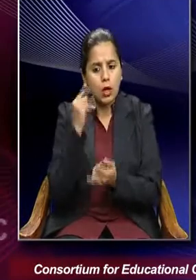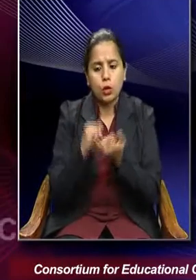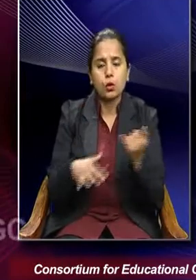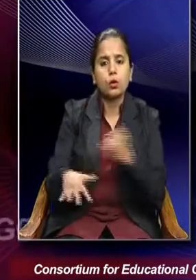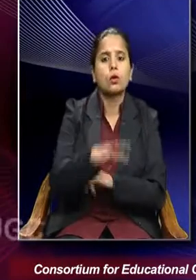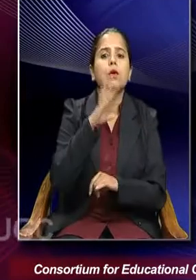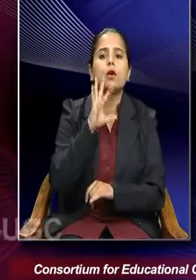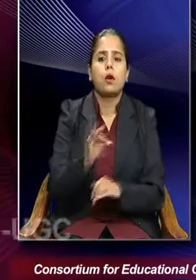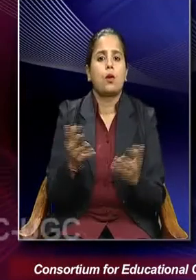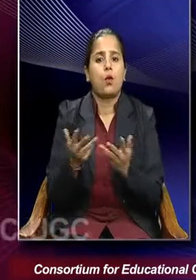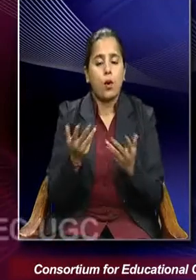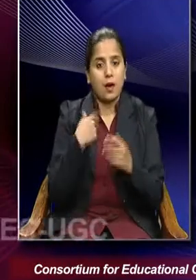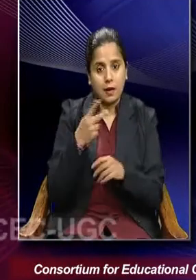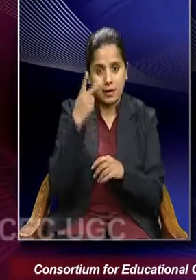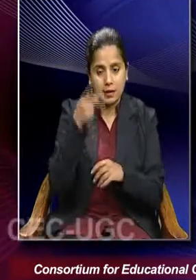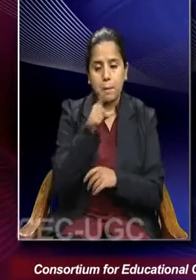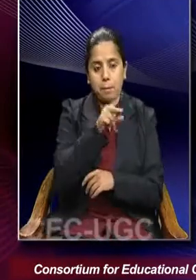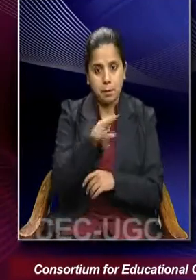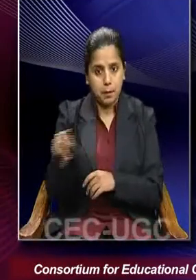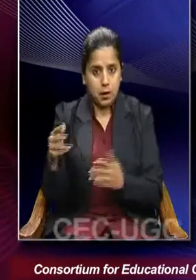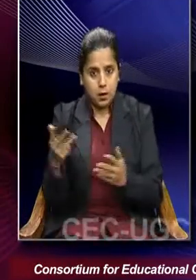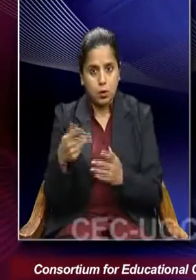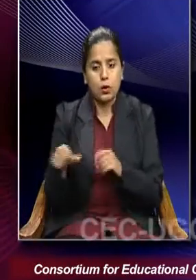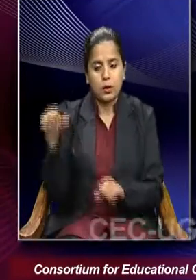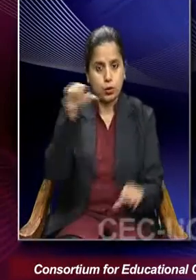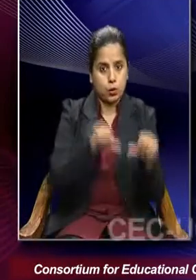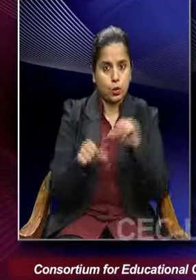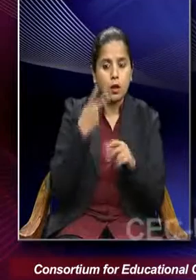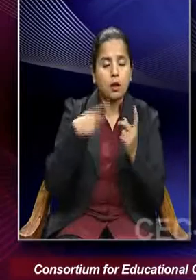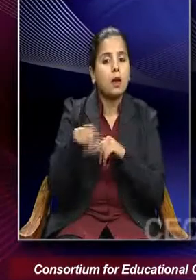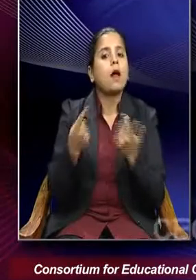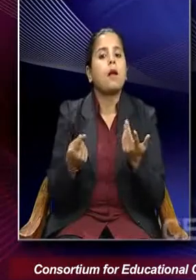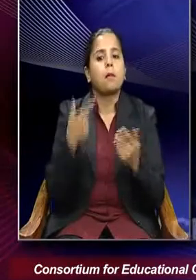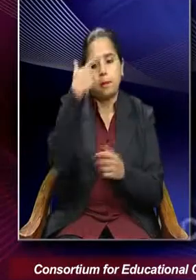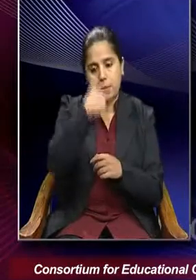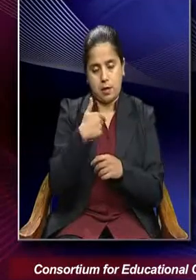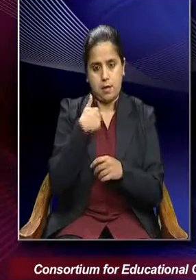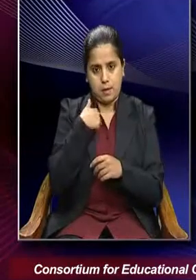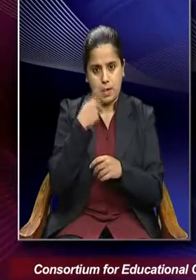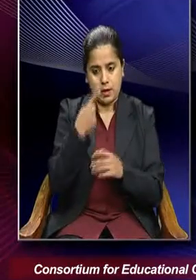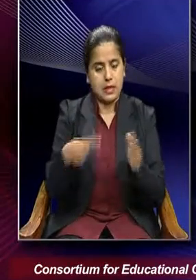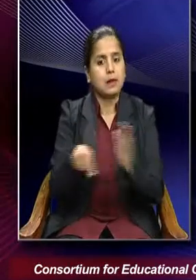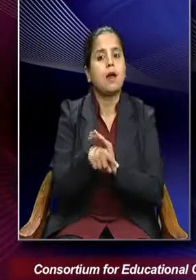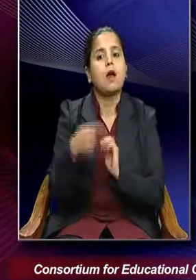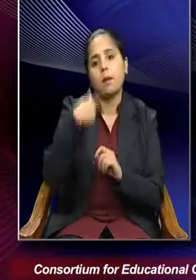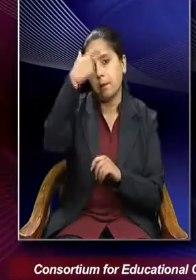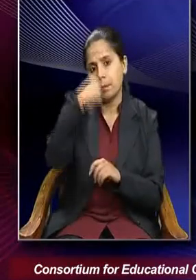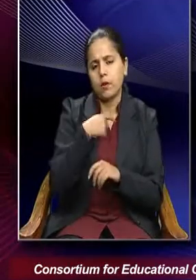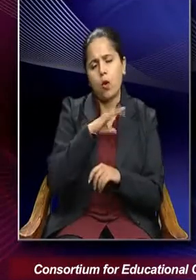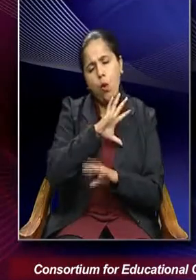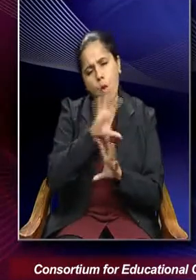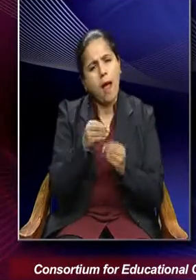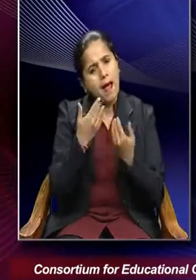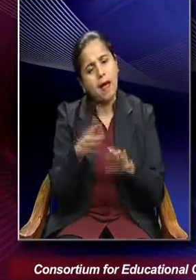in terms of the meaning assigned by the individual. So every reality,